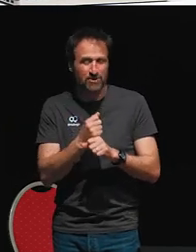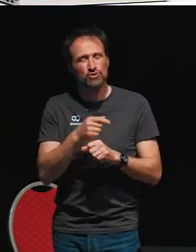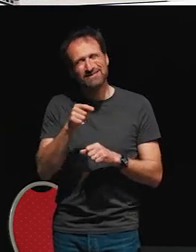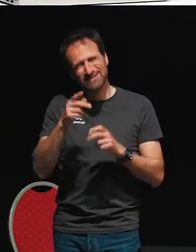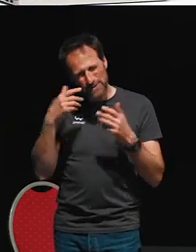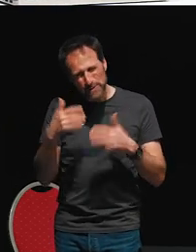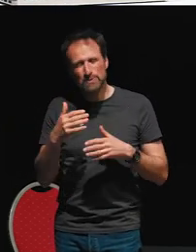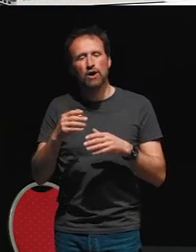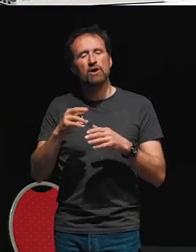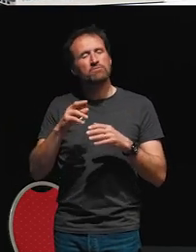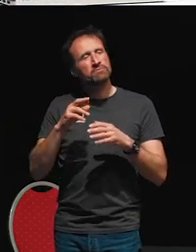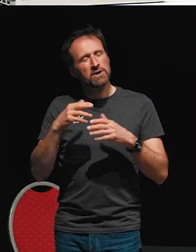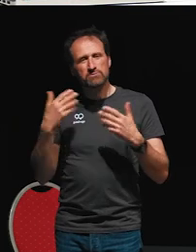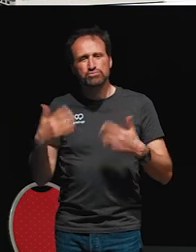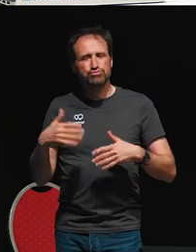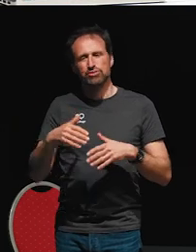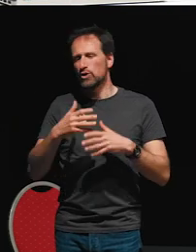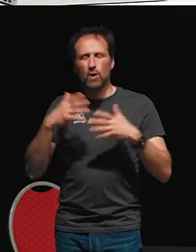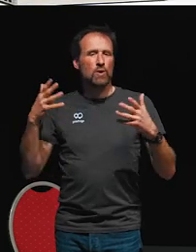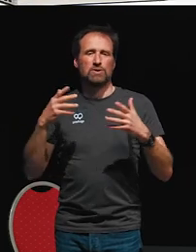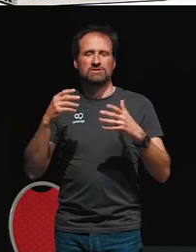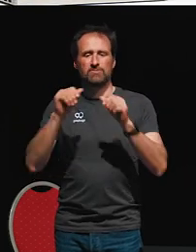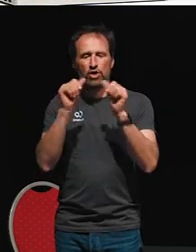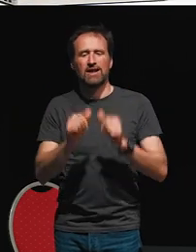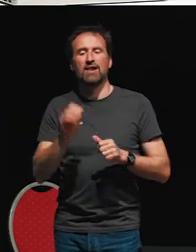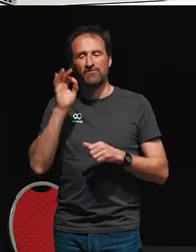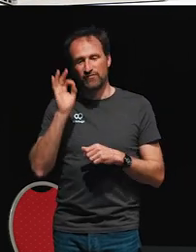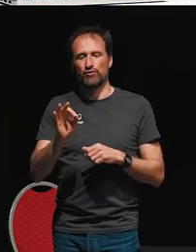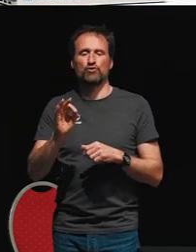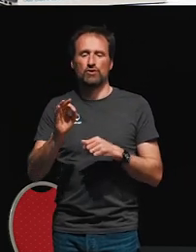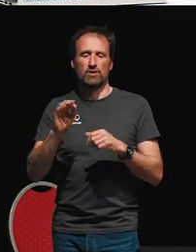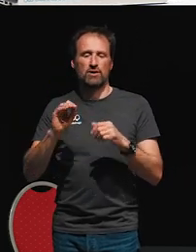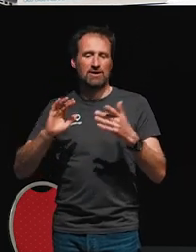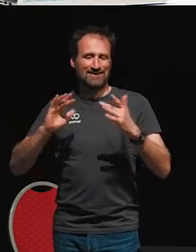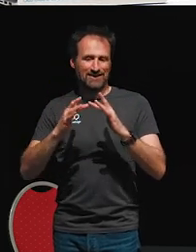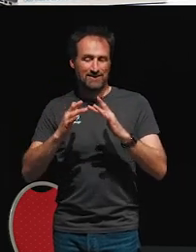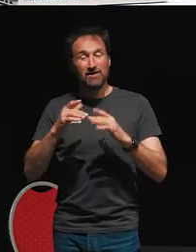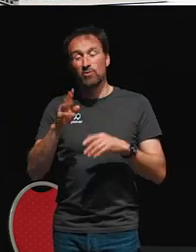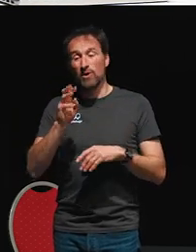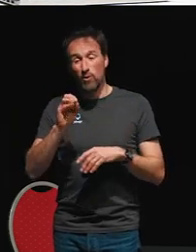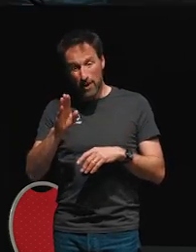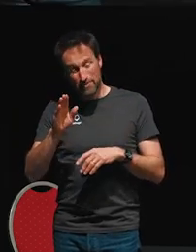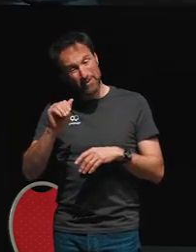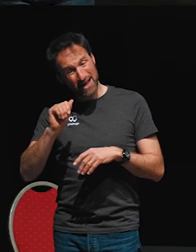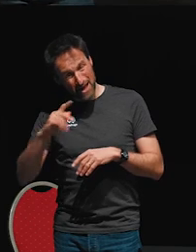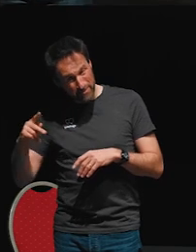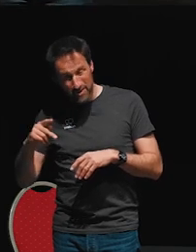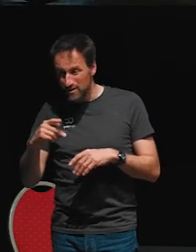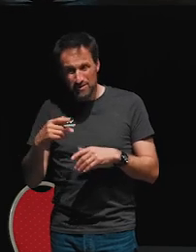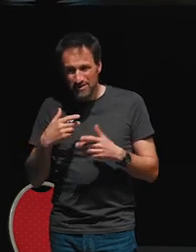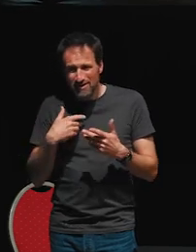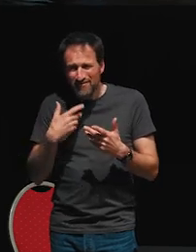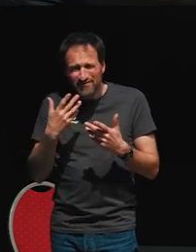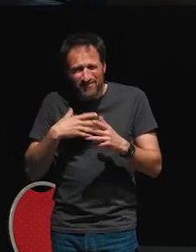model for the web. Because a web app has no reason to do anything unless some event, some change has